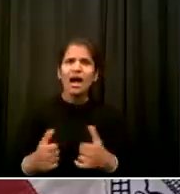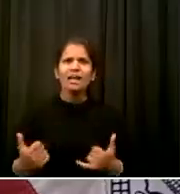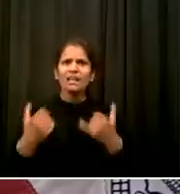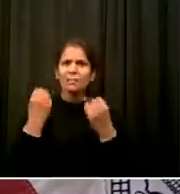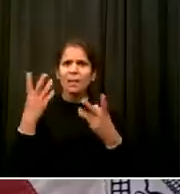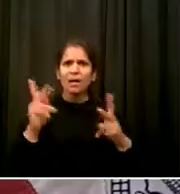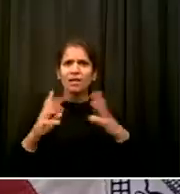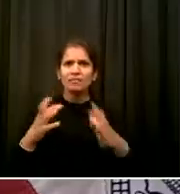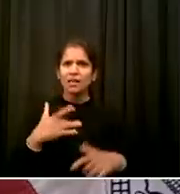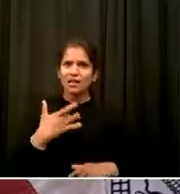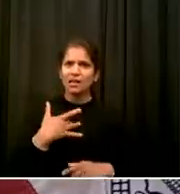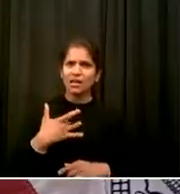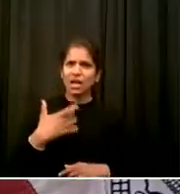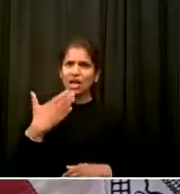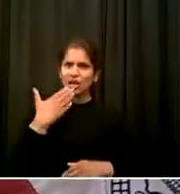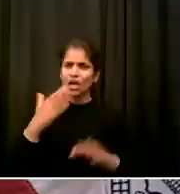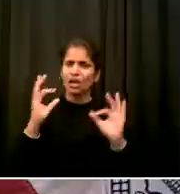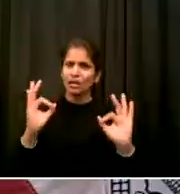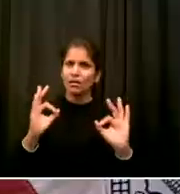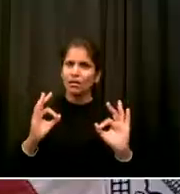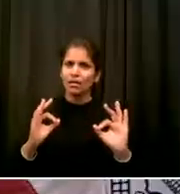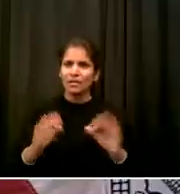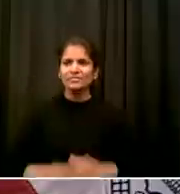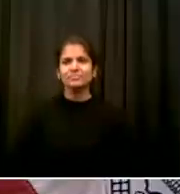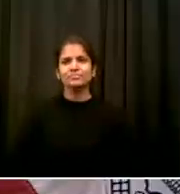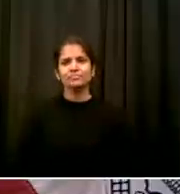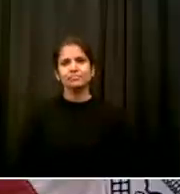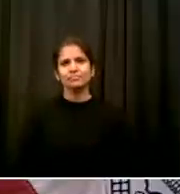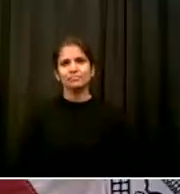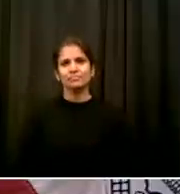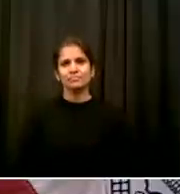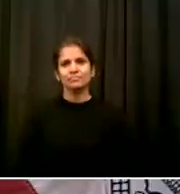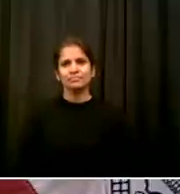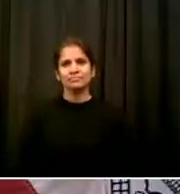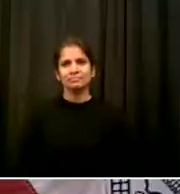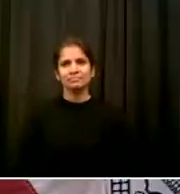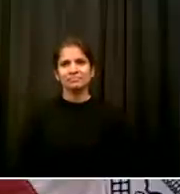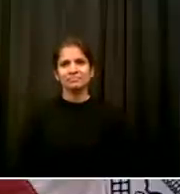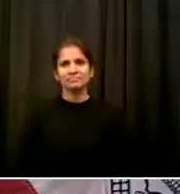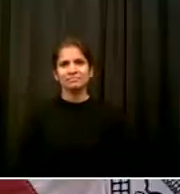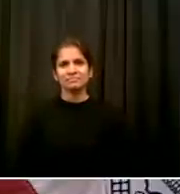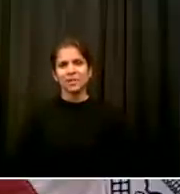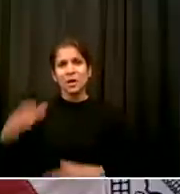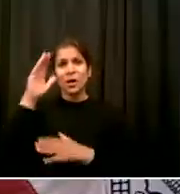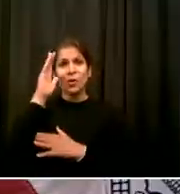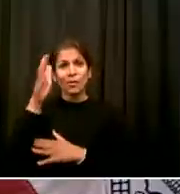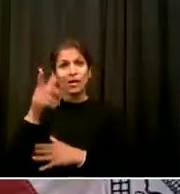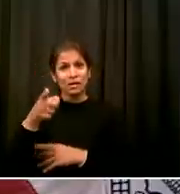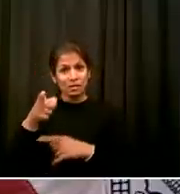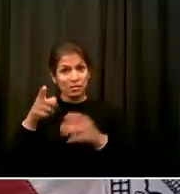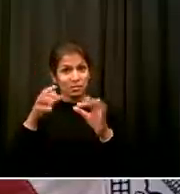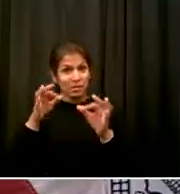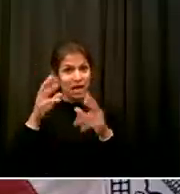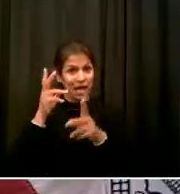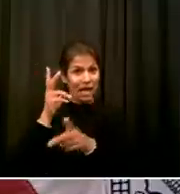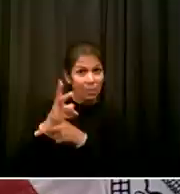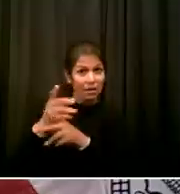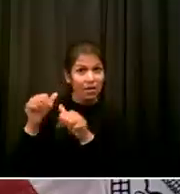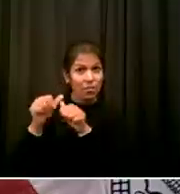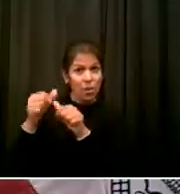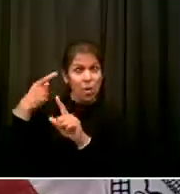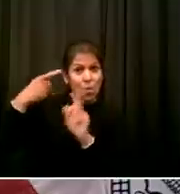I think that was one of the great understatements I've heard in a long time Many people seemed not to miss it I think, you know,